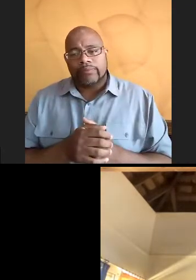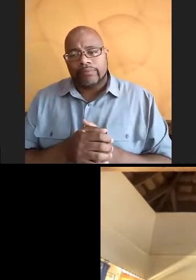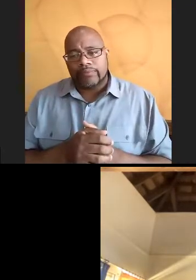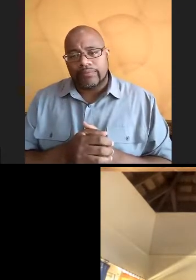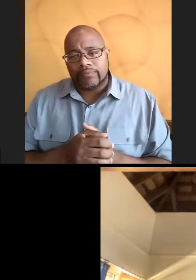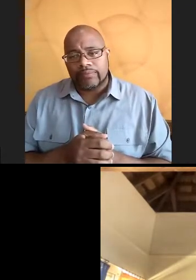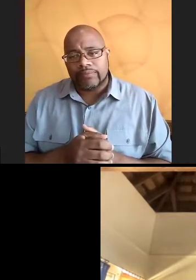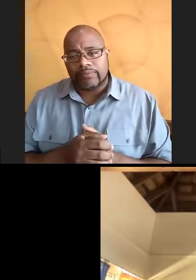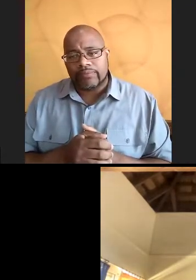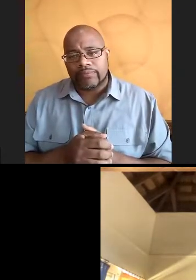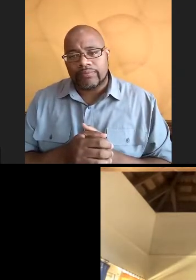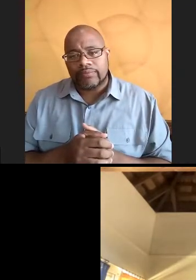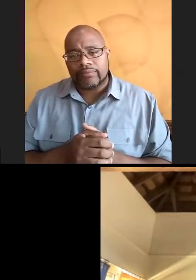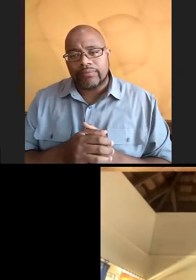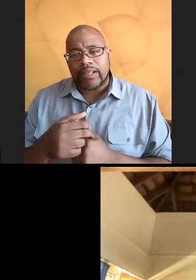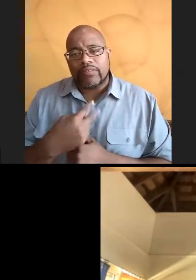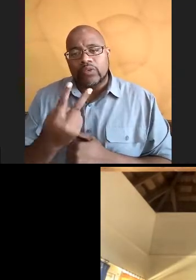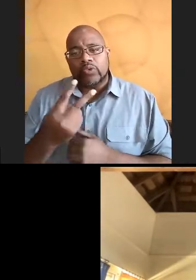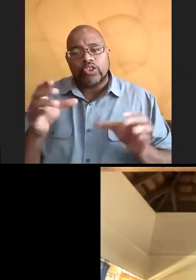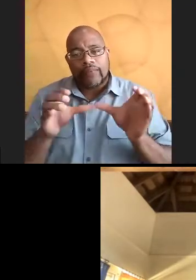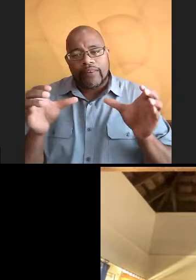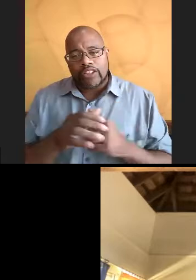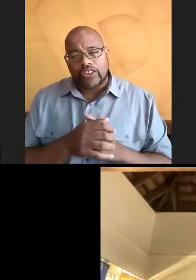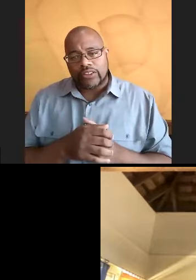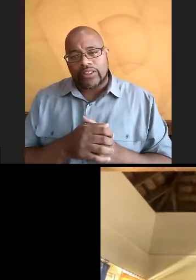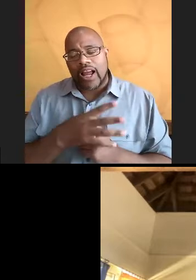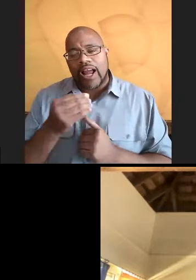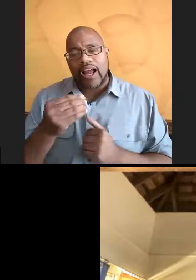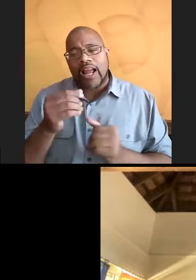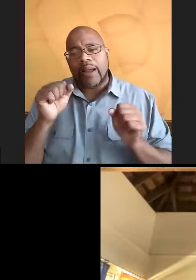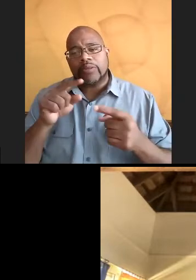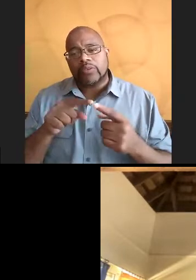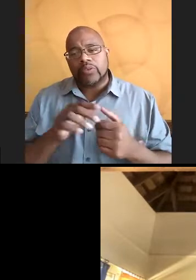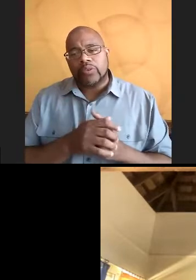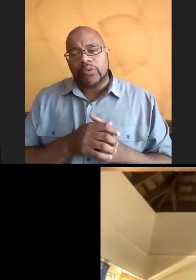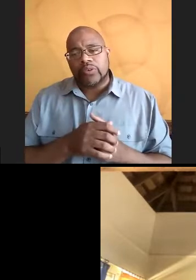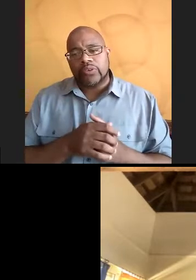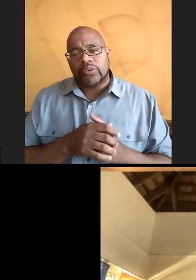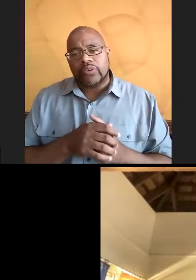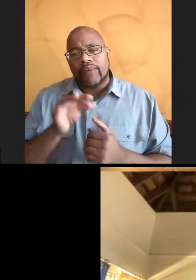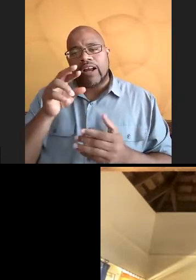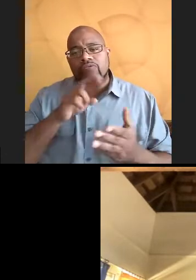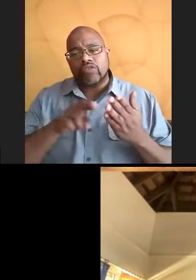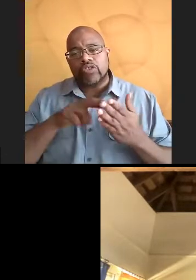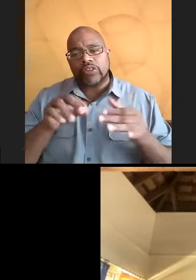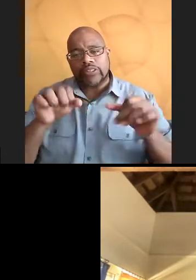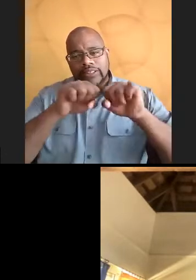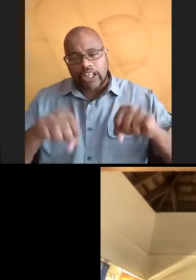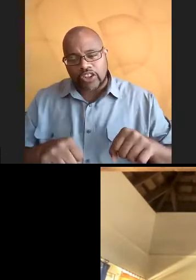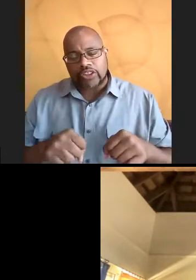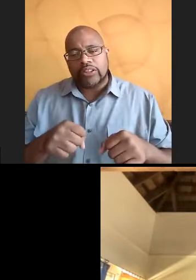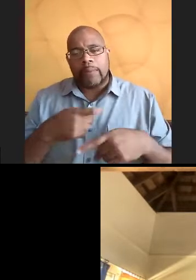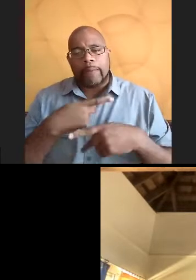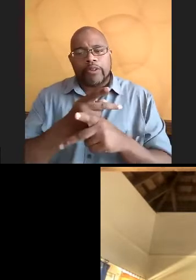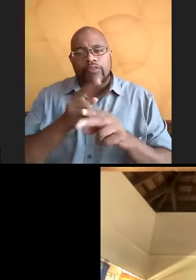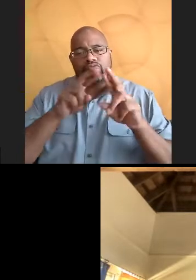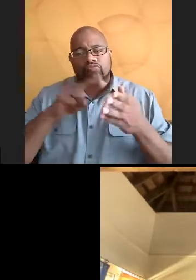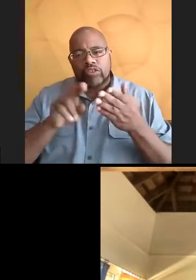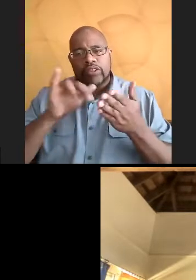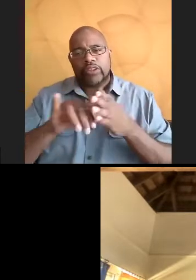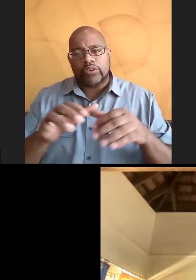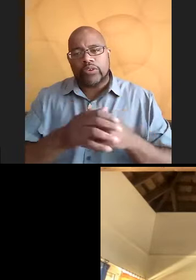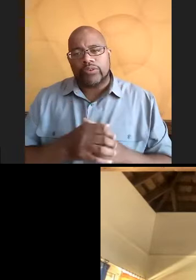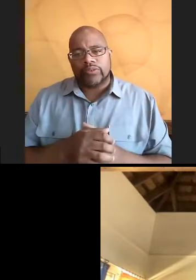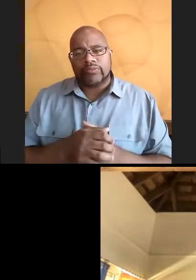She's probably gotten two certifications and is able to dive on a research station and conduct the research that she does.